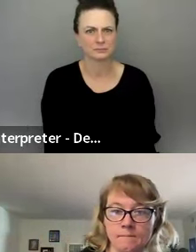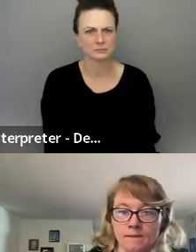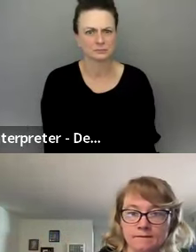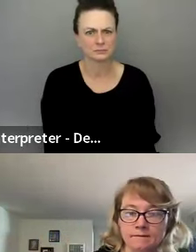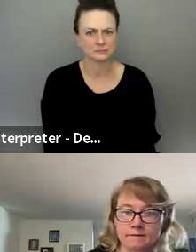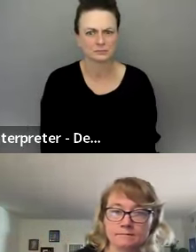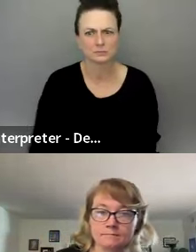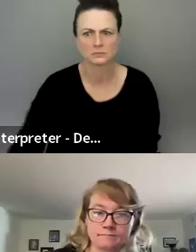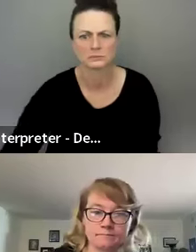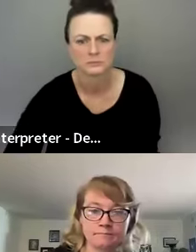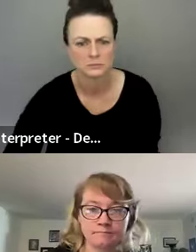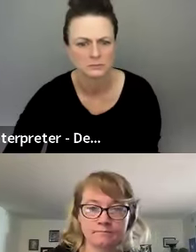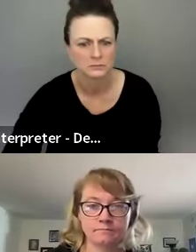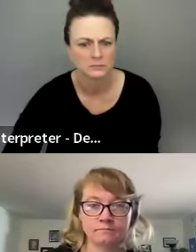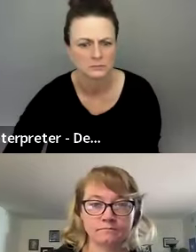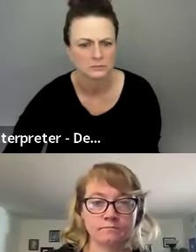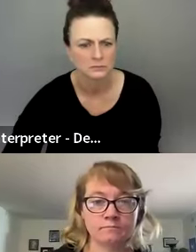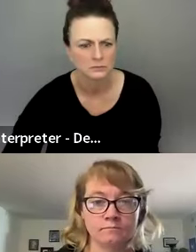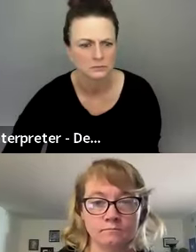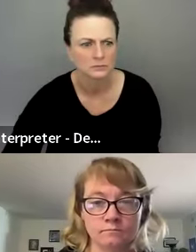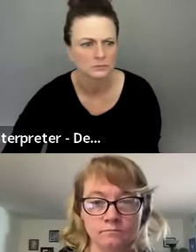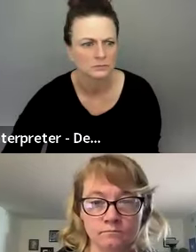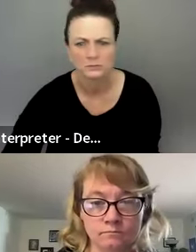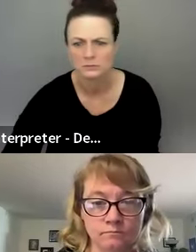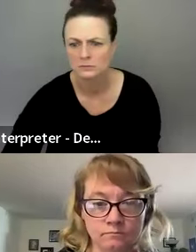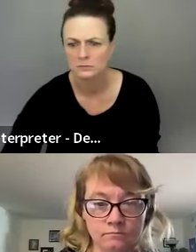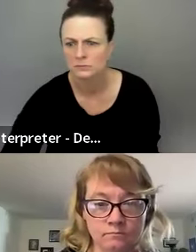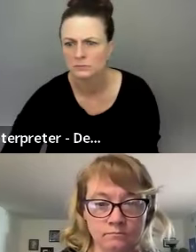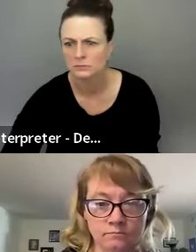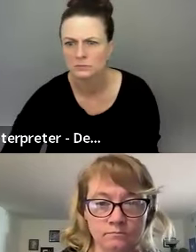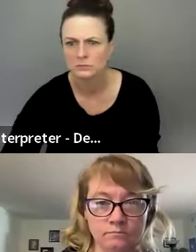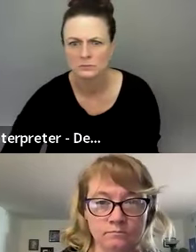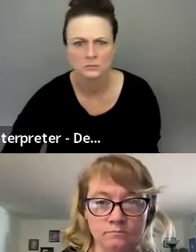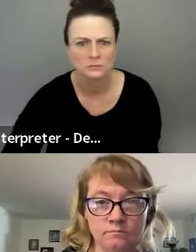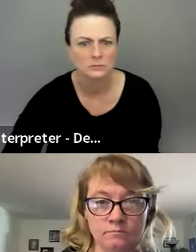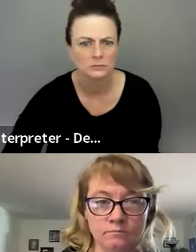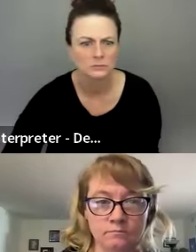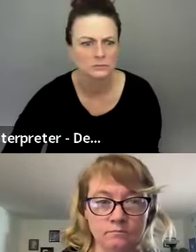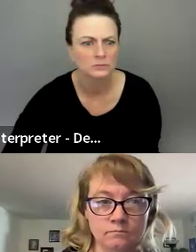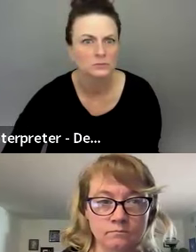Crispin, do you have any, uh, opinions about that pro or con?